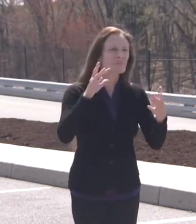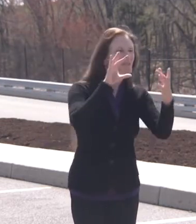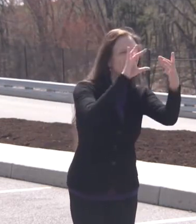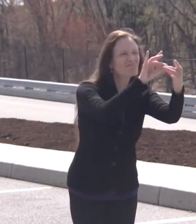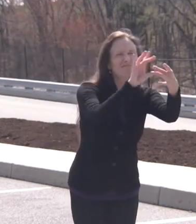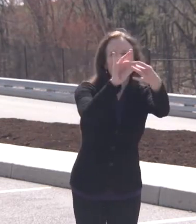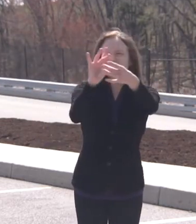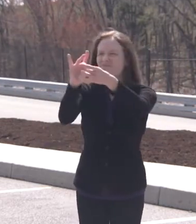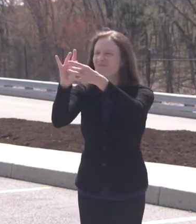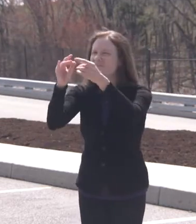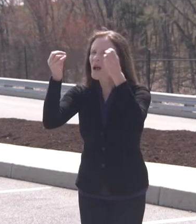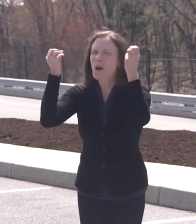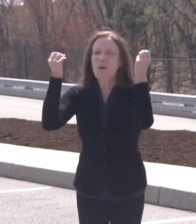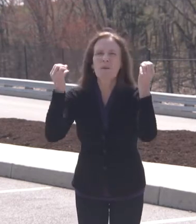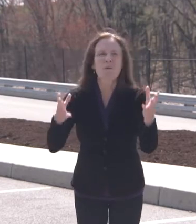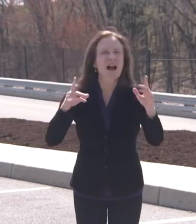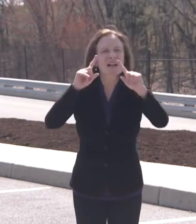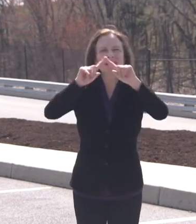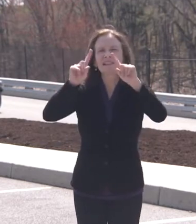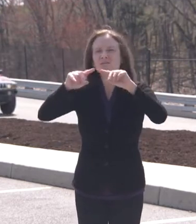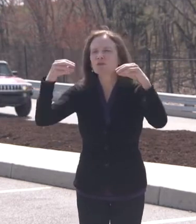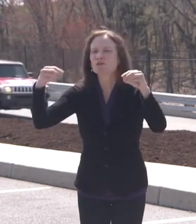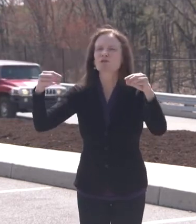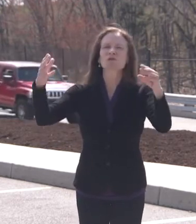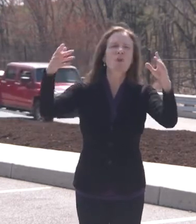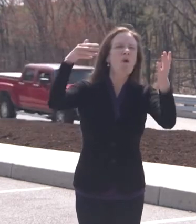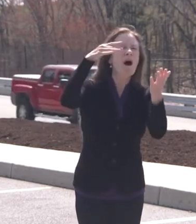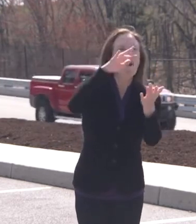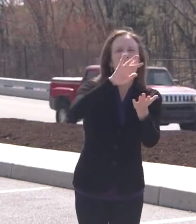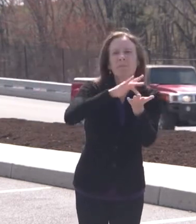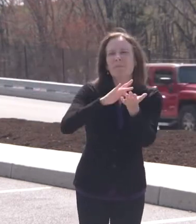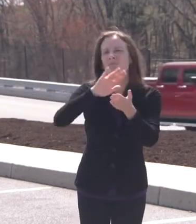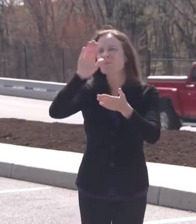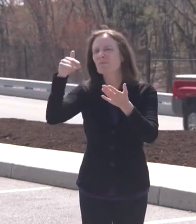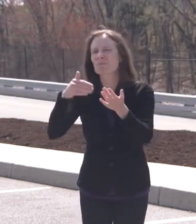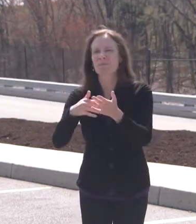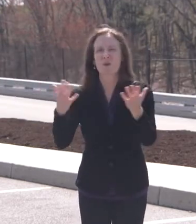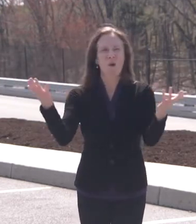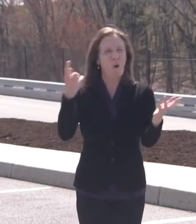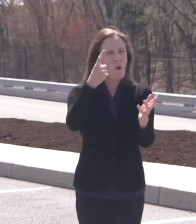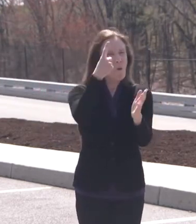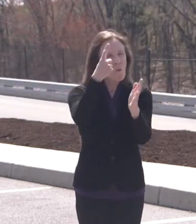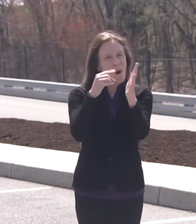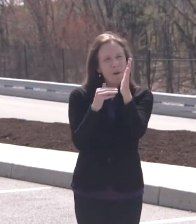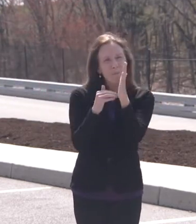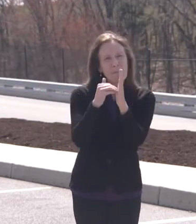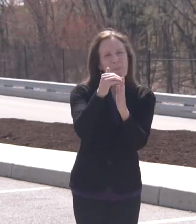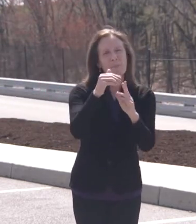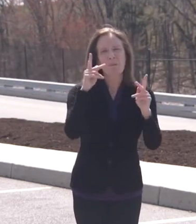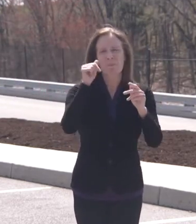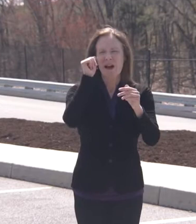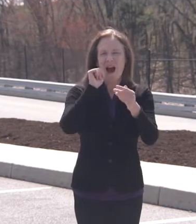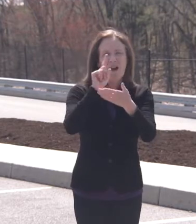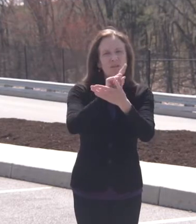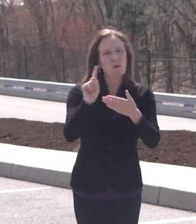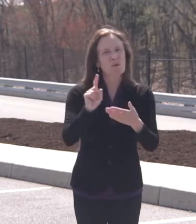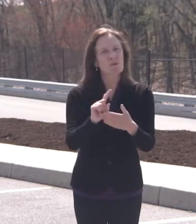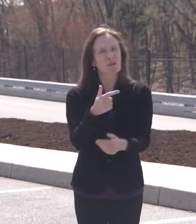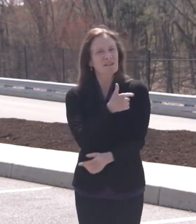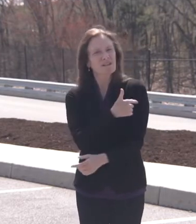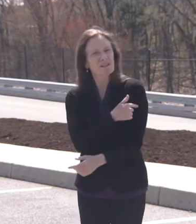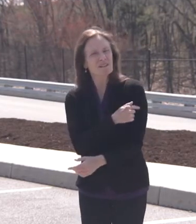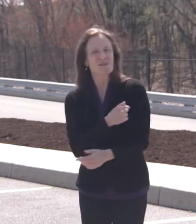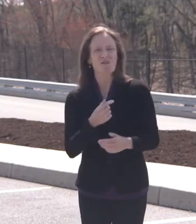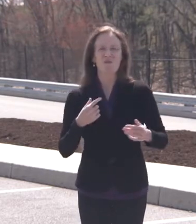around right now about a million vaccines every week in Pennsylvania. And that it helps to increase the geographic footprint of vaccine